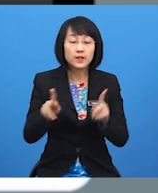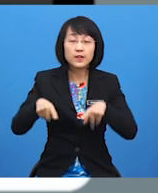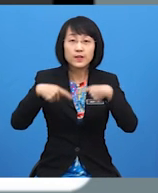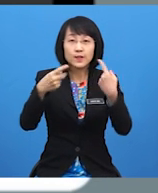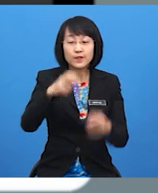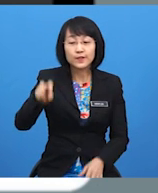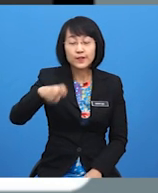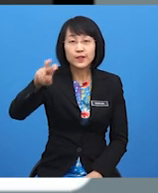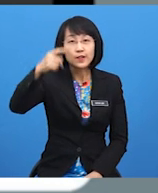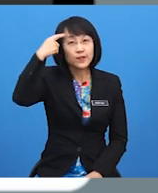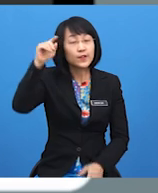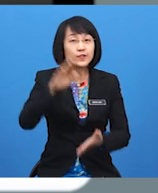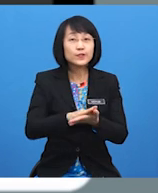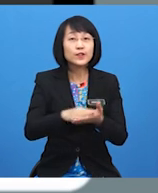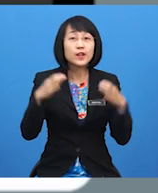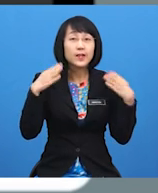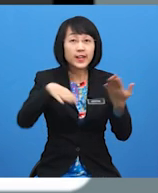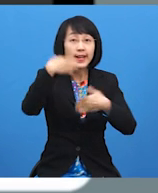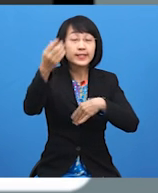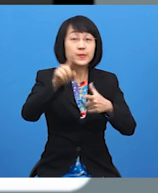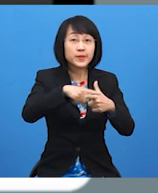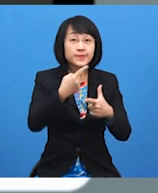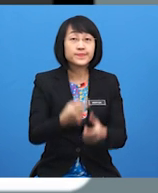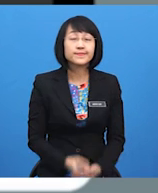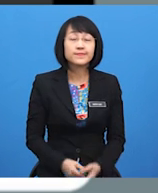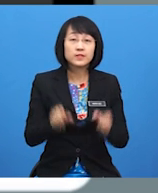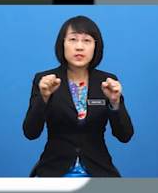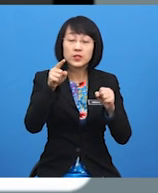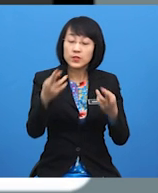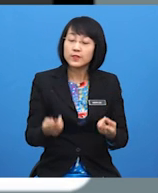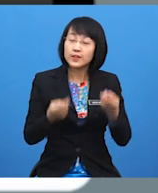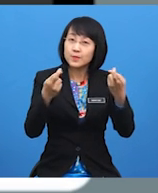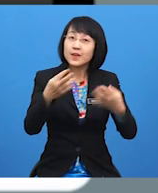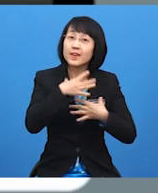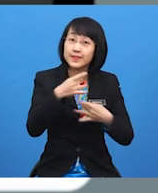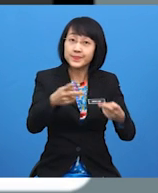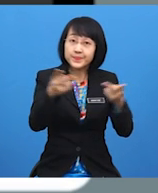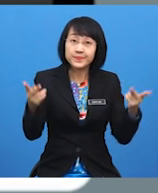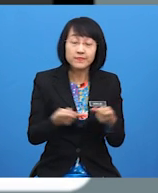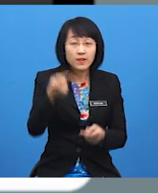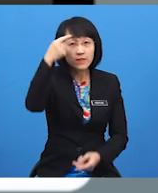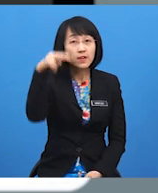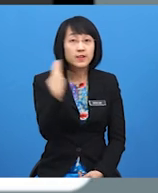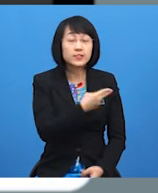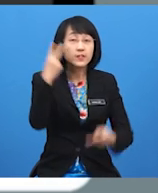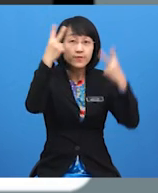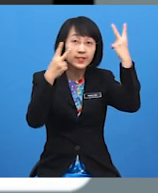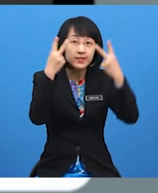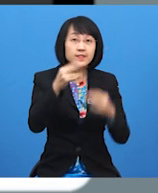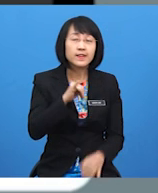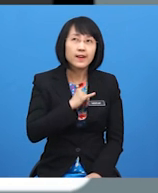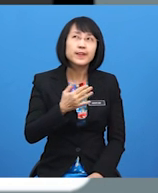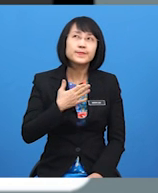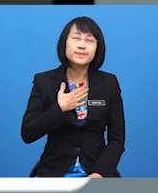for the school holidays next month. Can you recommend an interesting place for us to visit? I prefer